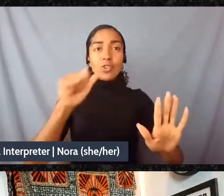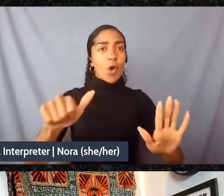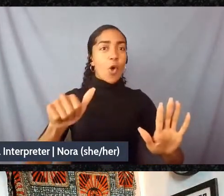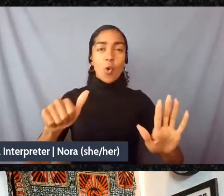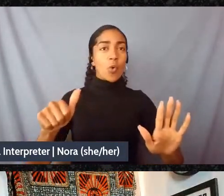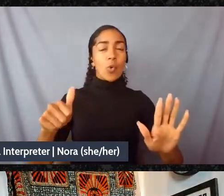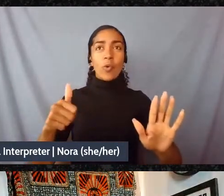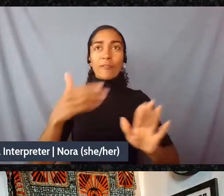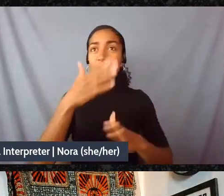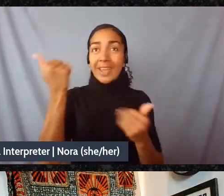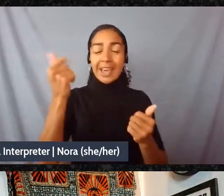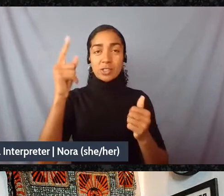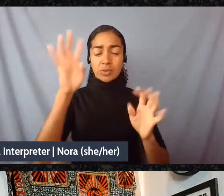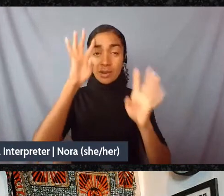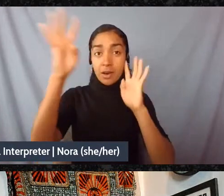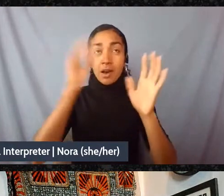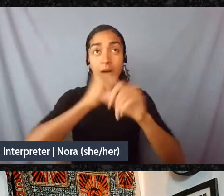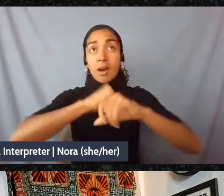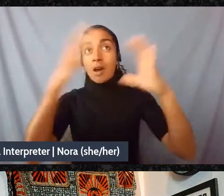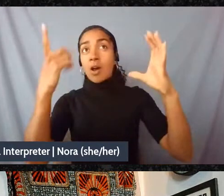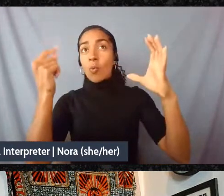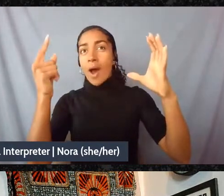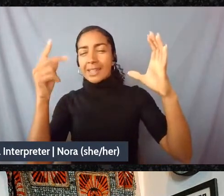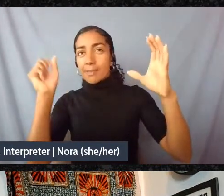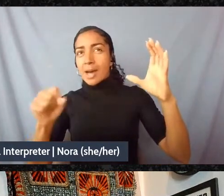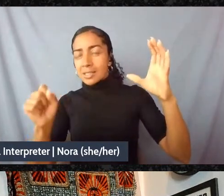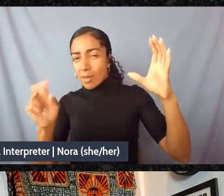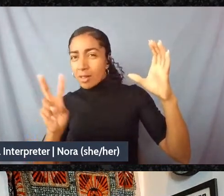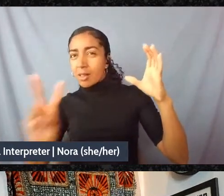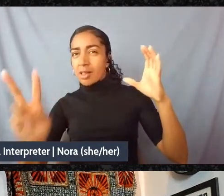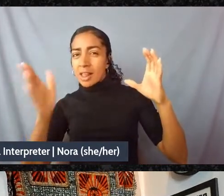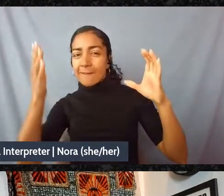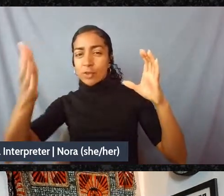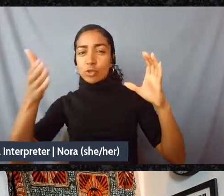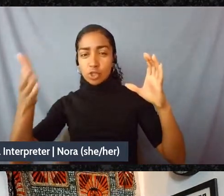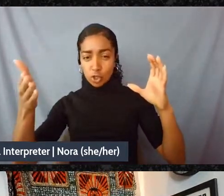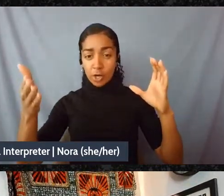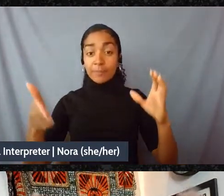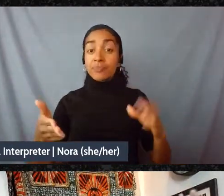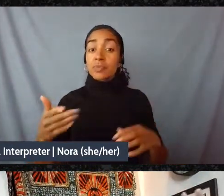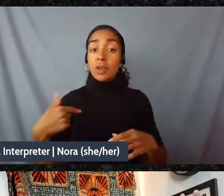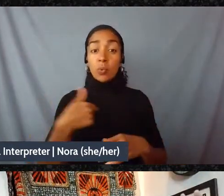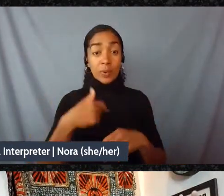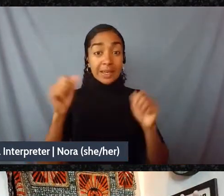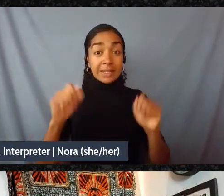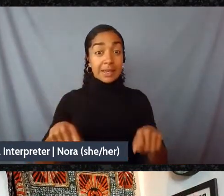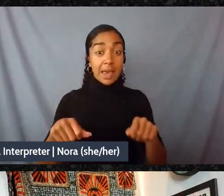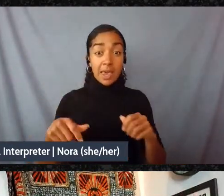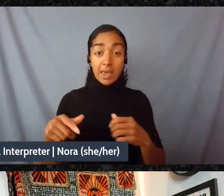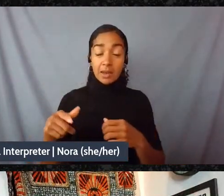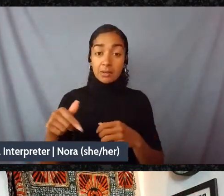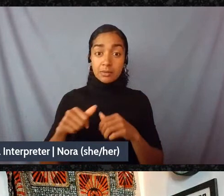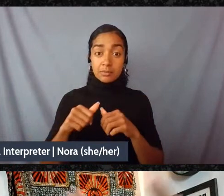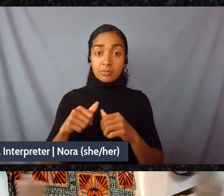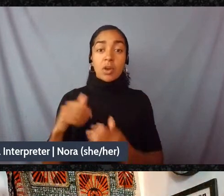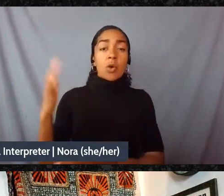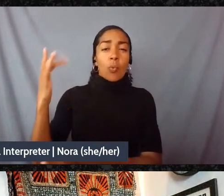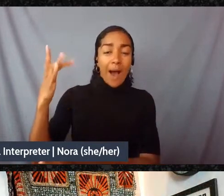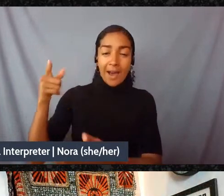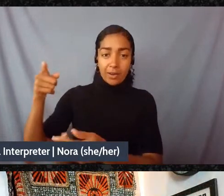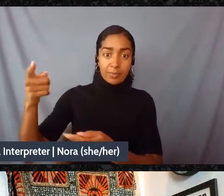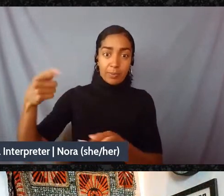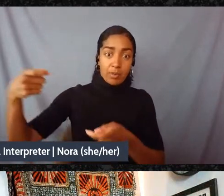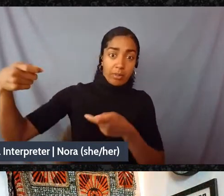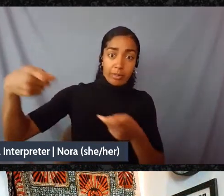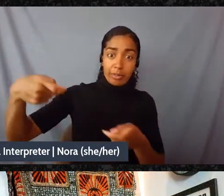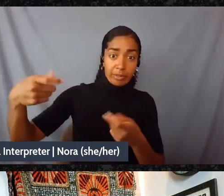current condition. The reason we are exhausted and stressed is because someone else has been winning the imagination battle that we're in. Someone else imagined a